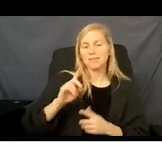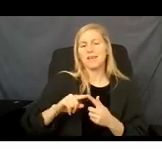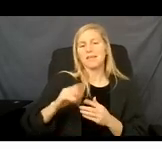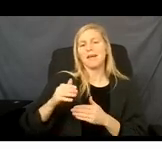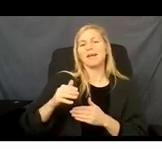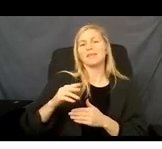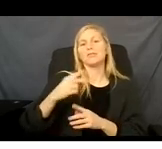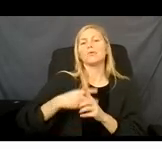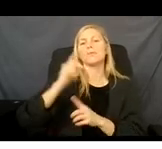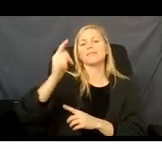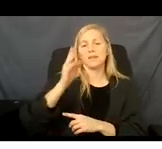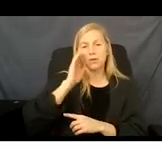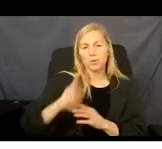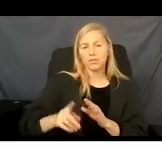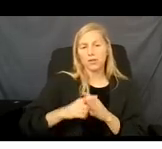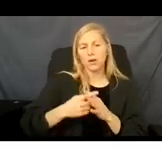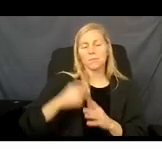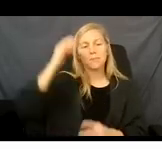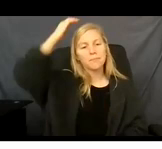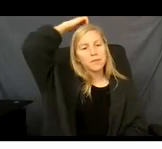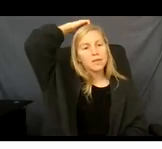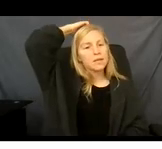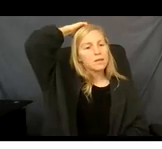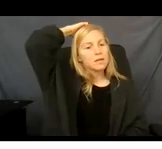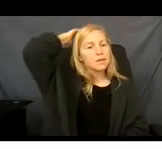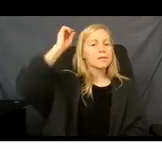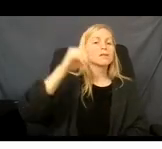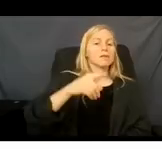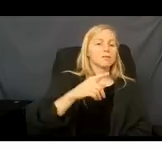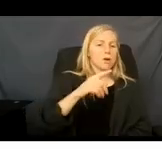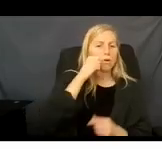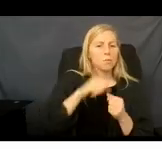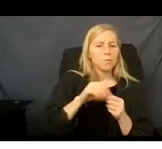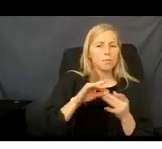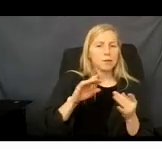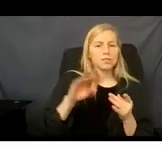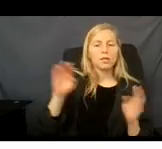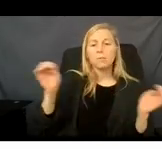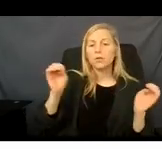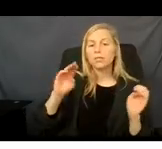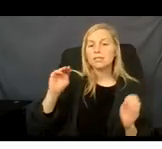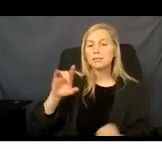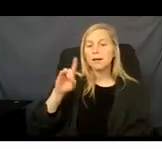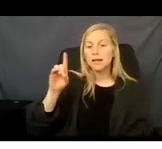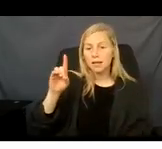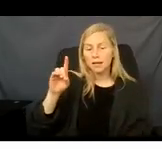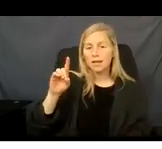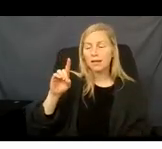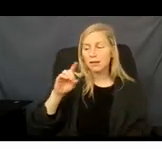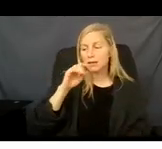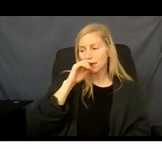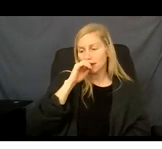Okay. And this is what I'm talking about when I mentioned emergency Medicaid. Now,